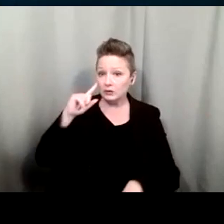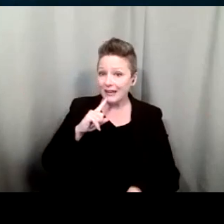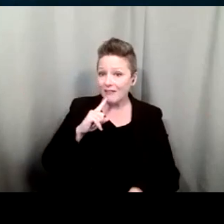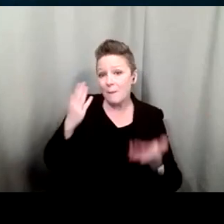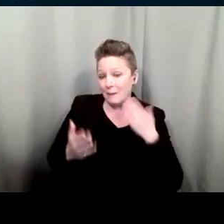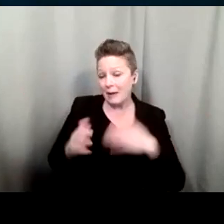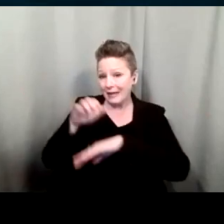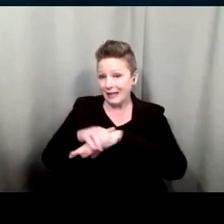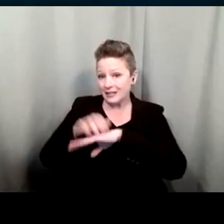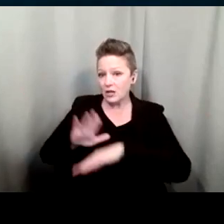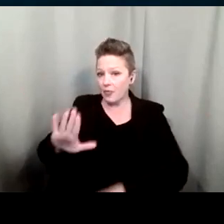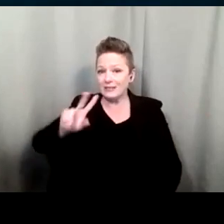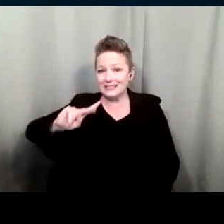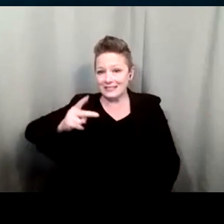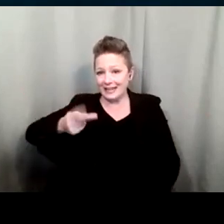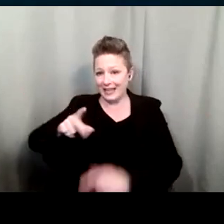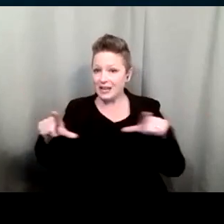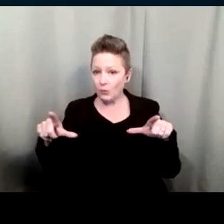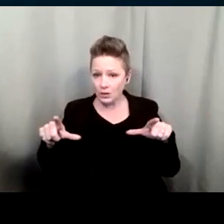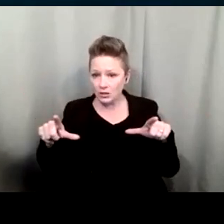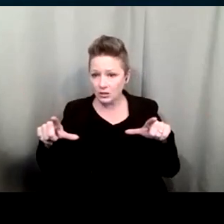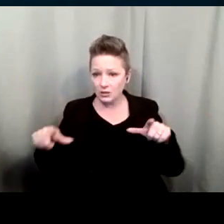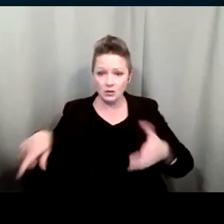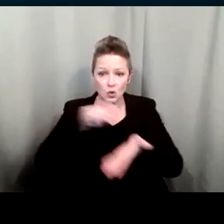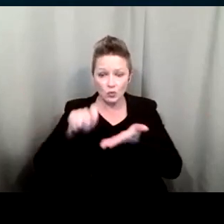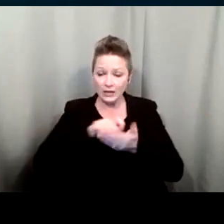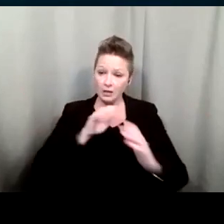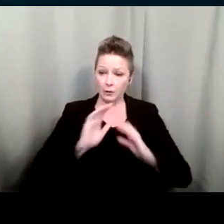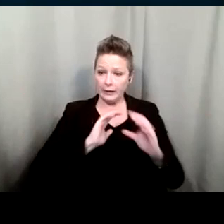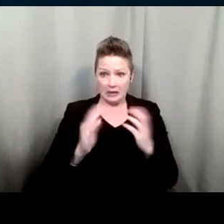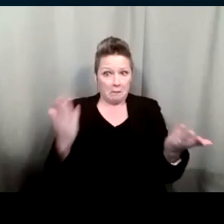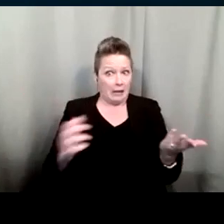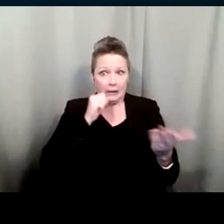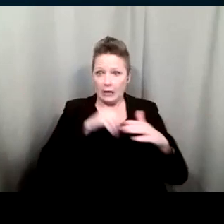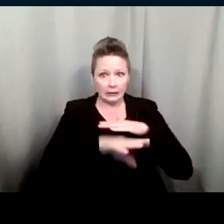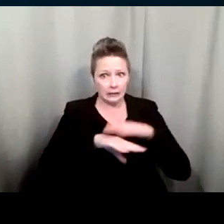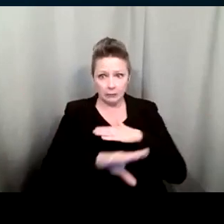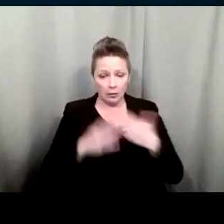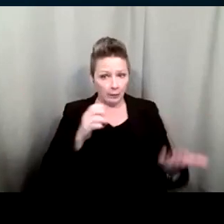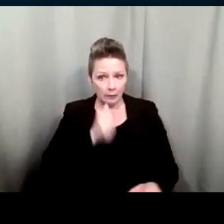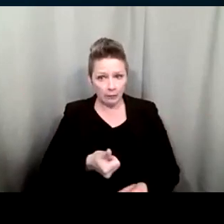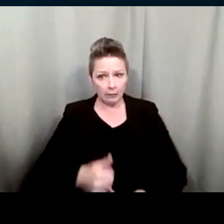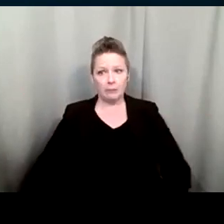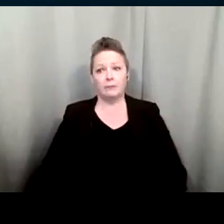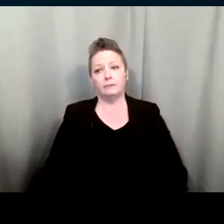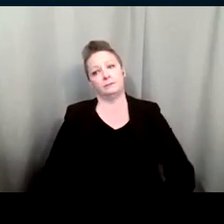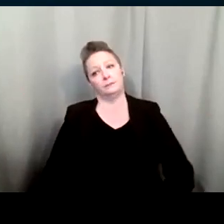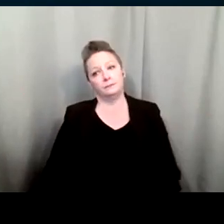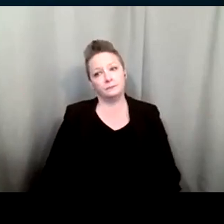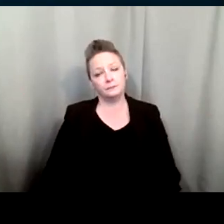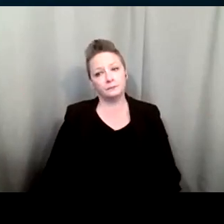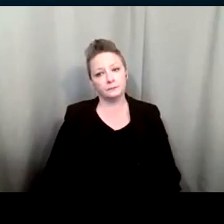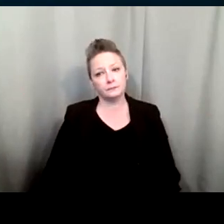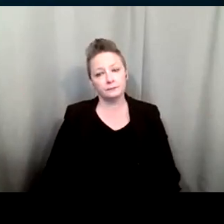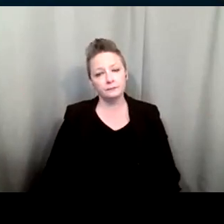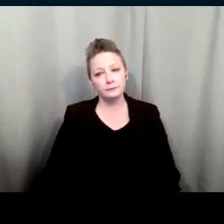language so written communication may not be accessible for them we would like to